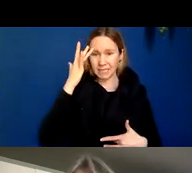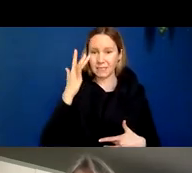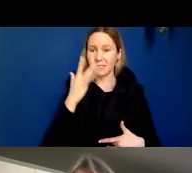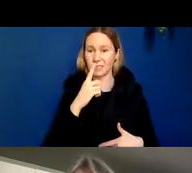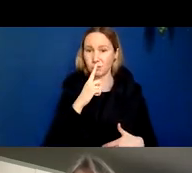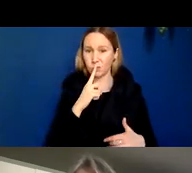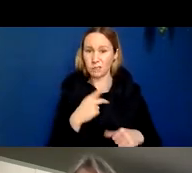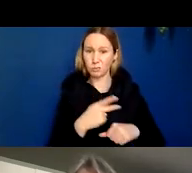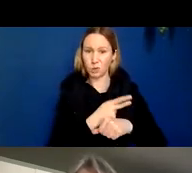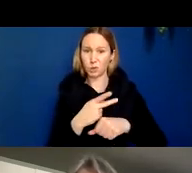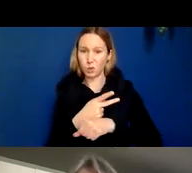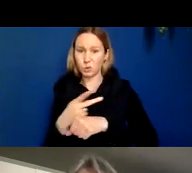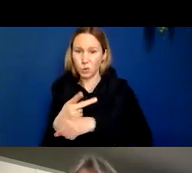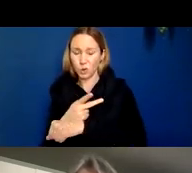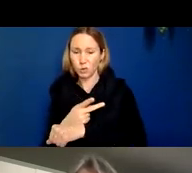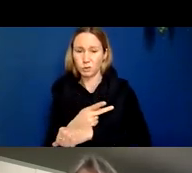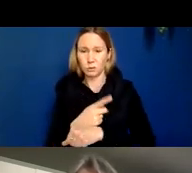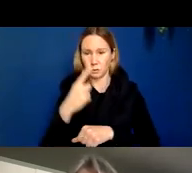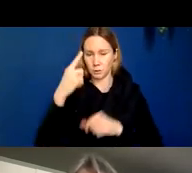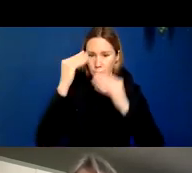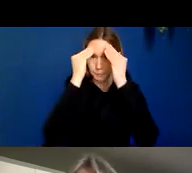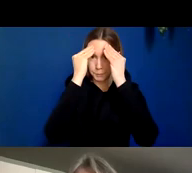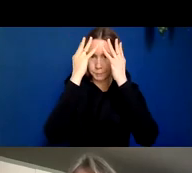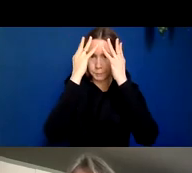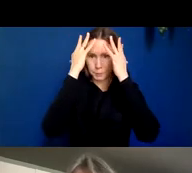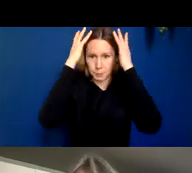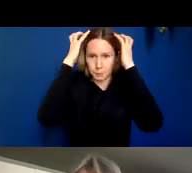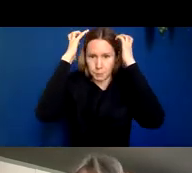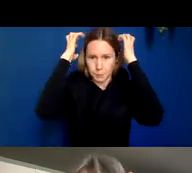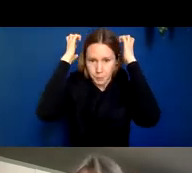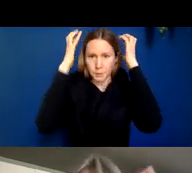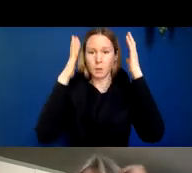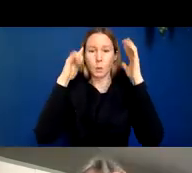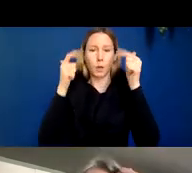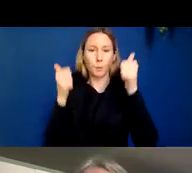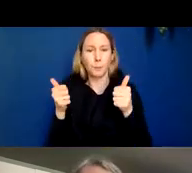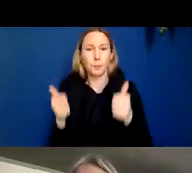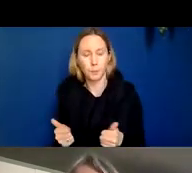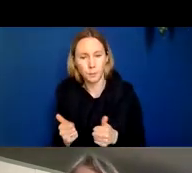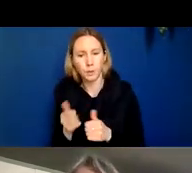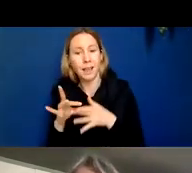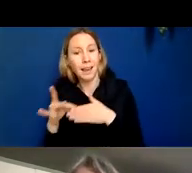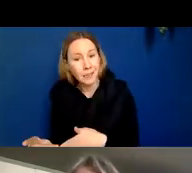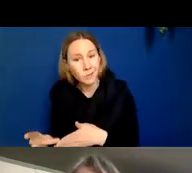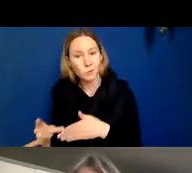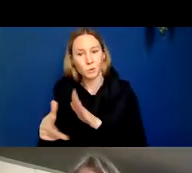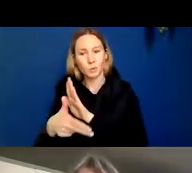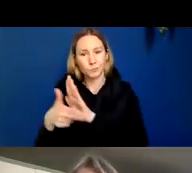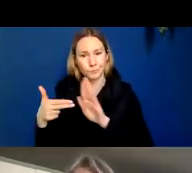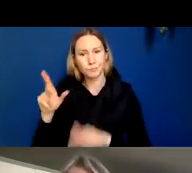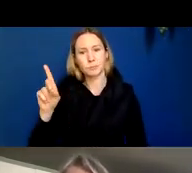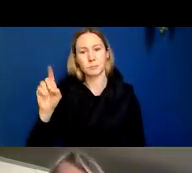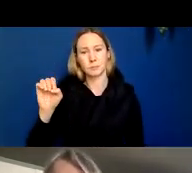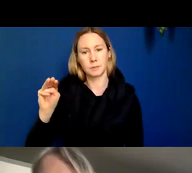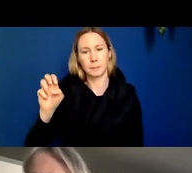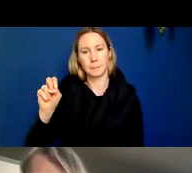different regions of the brain it will inevitably lead to this clinical state that